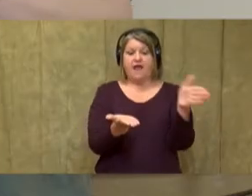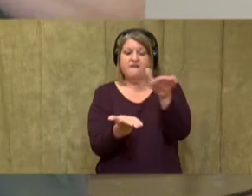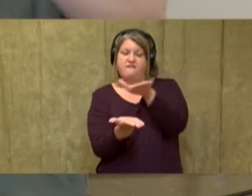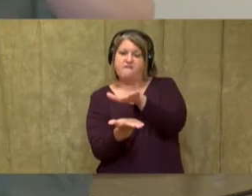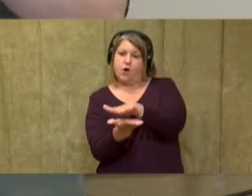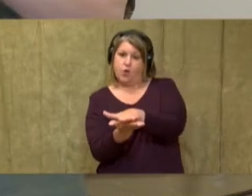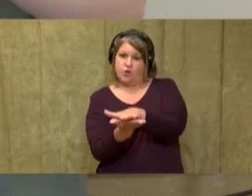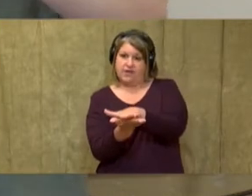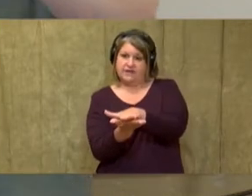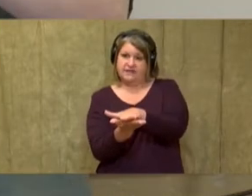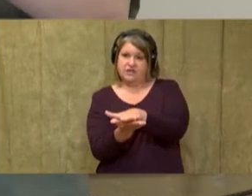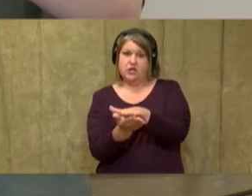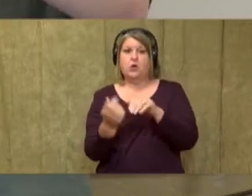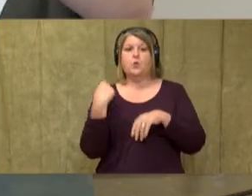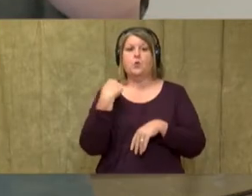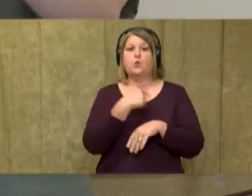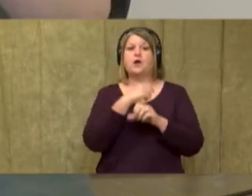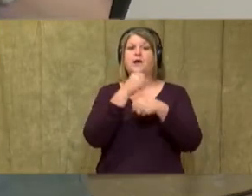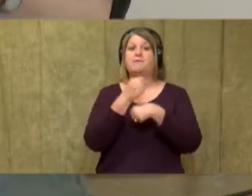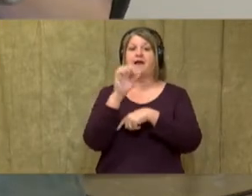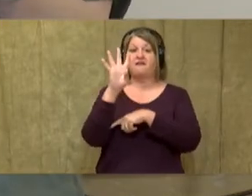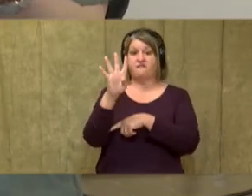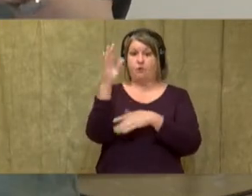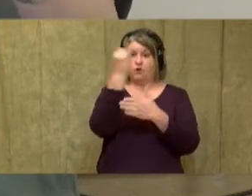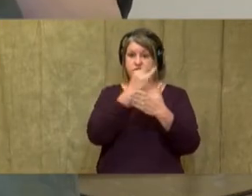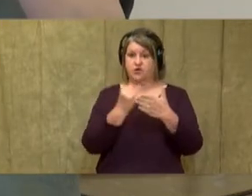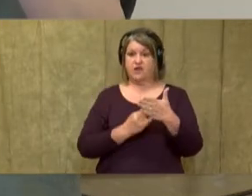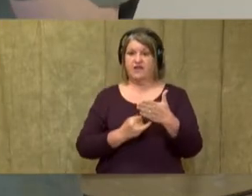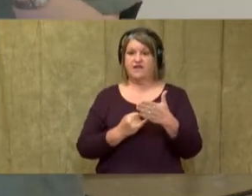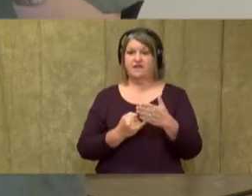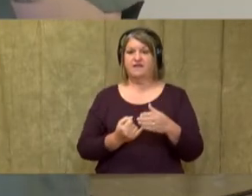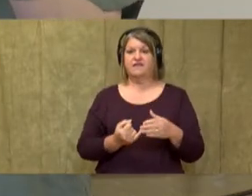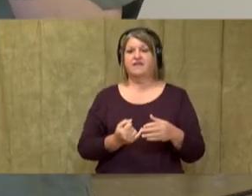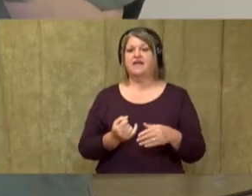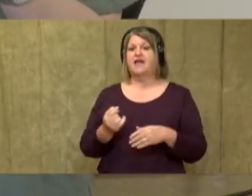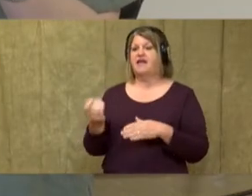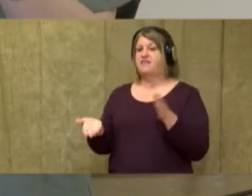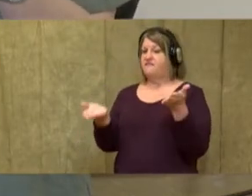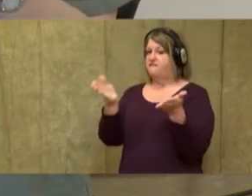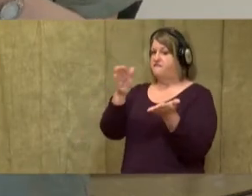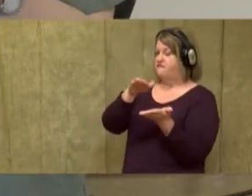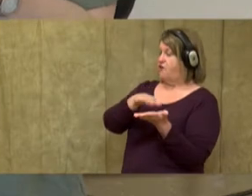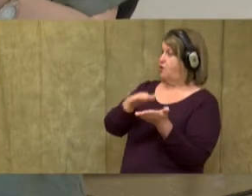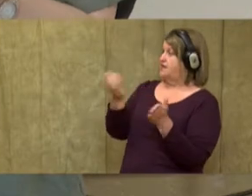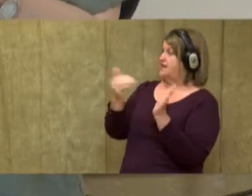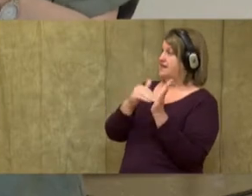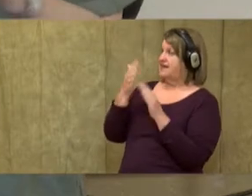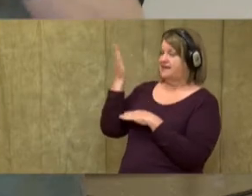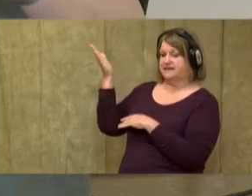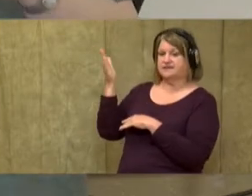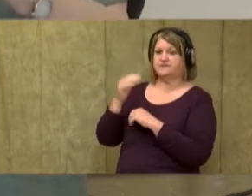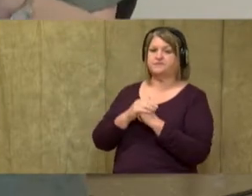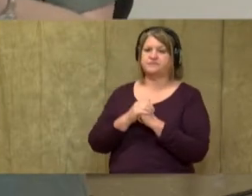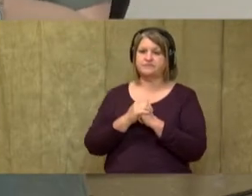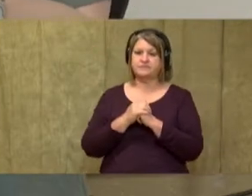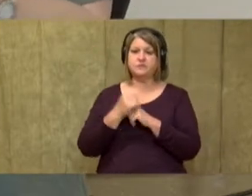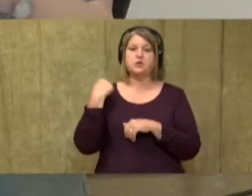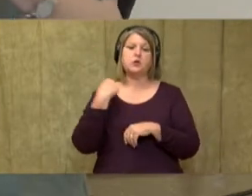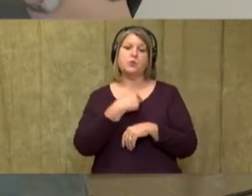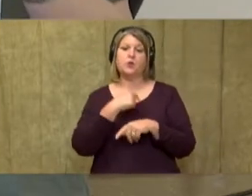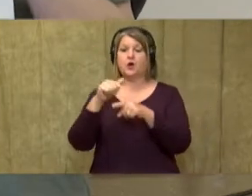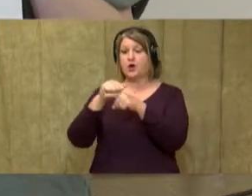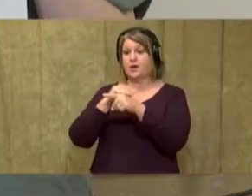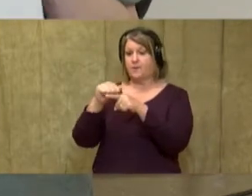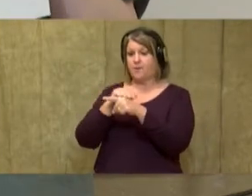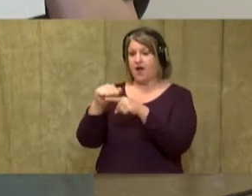four gesture drawings. So fold it in half and then fold it in half again. And then we're going to practice